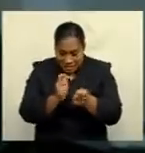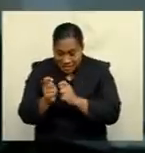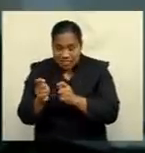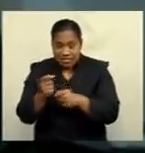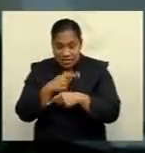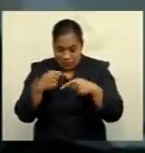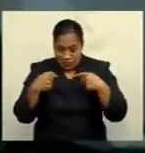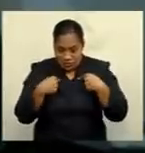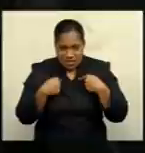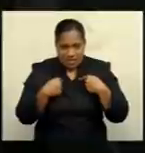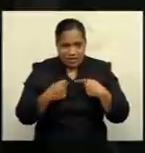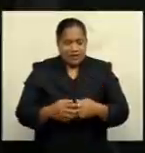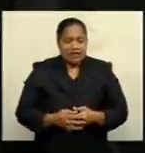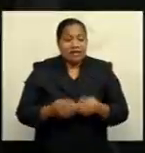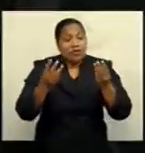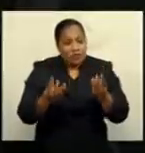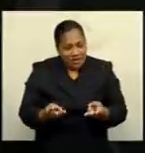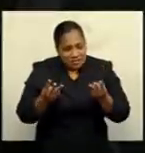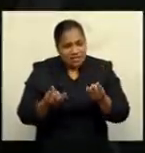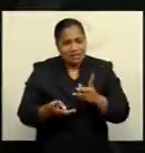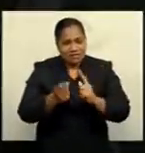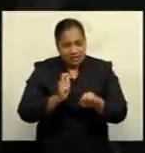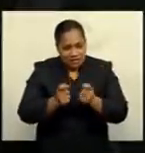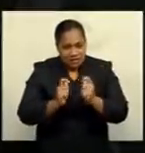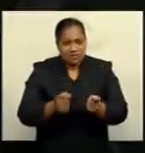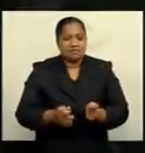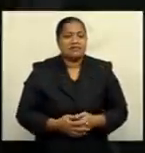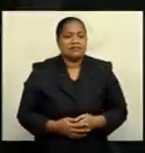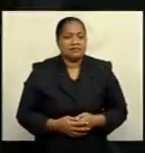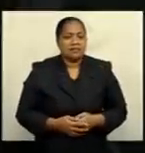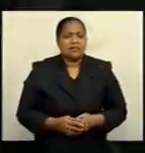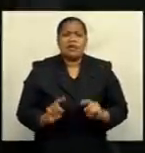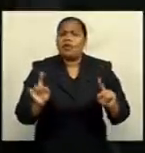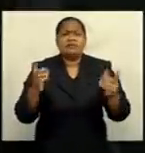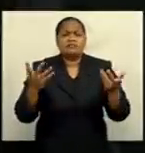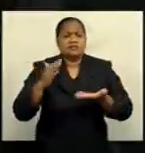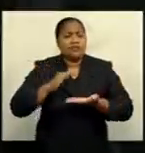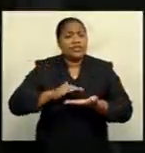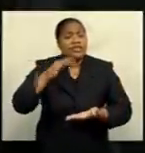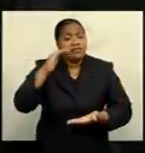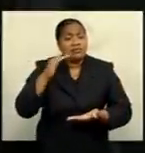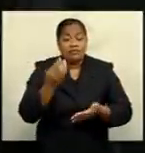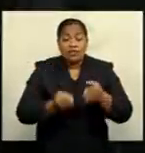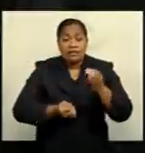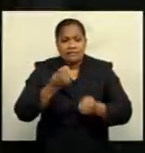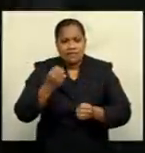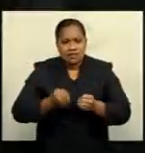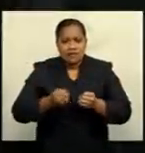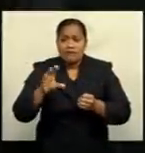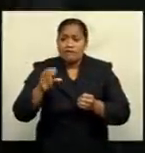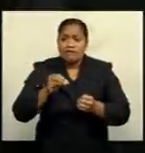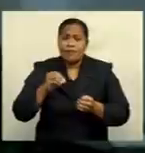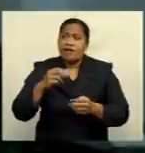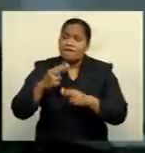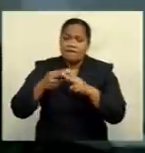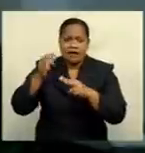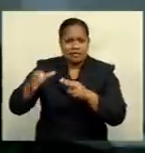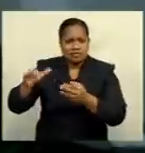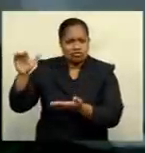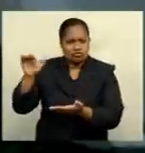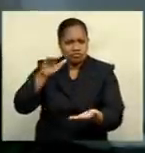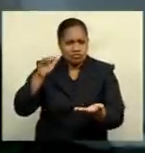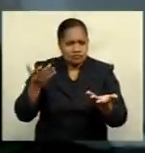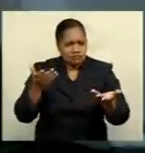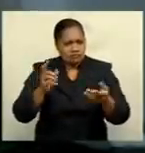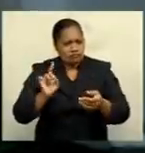experimenting on the farms. What could be one main reason for the increase in milk supply from bulk farmers? It is